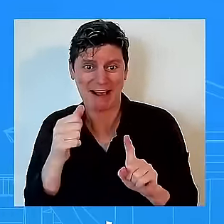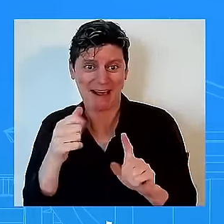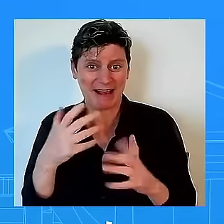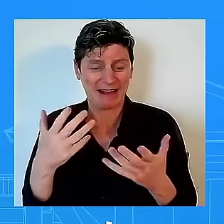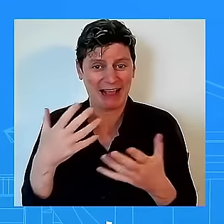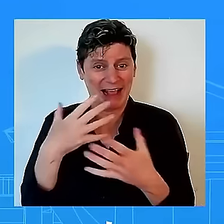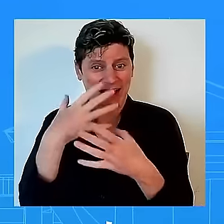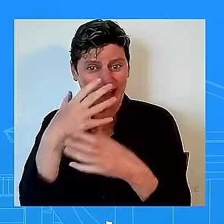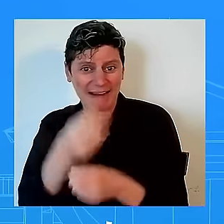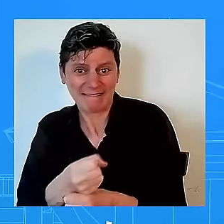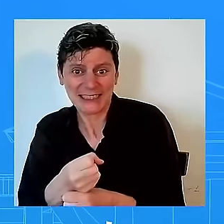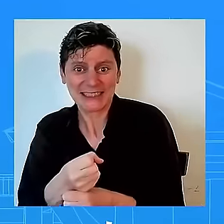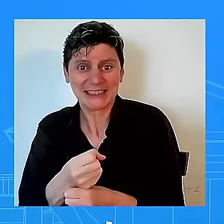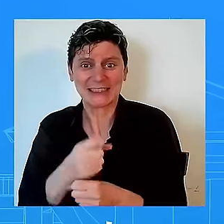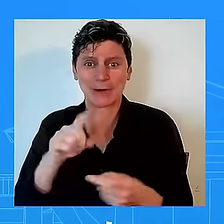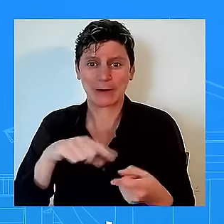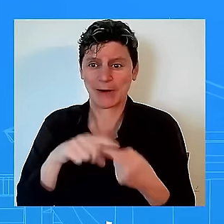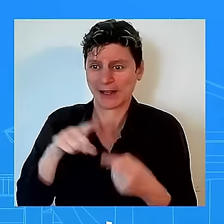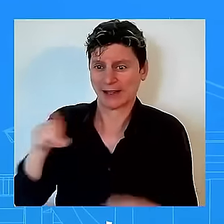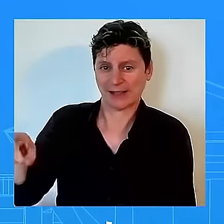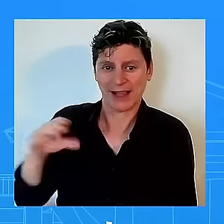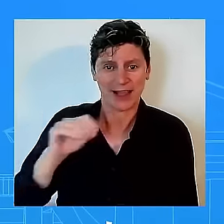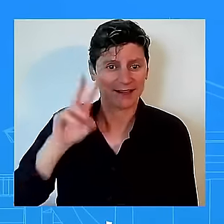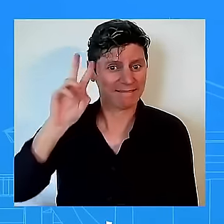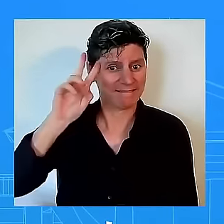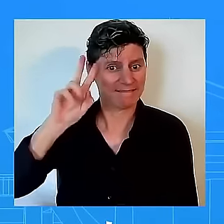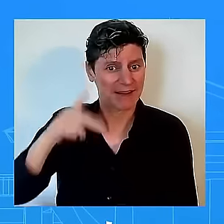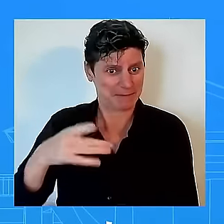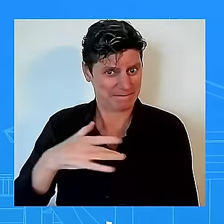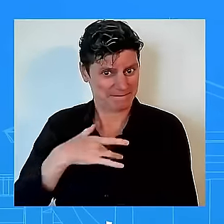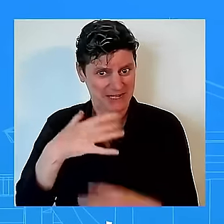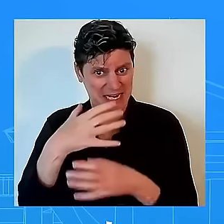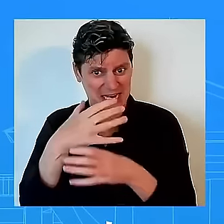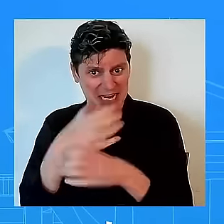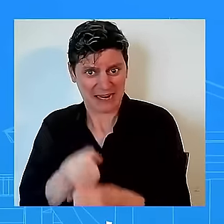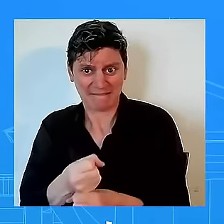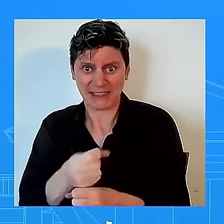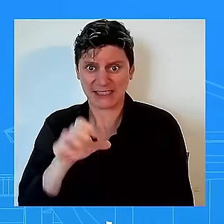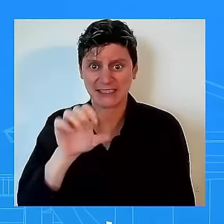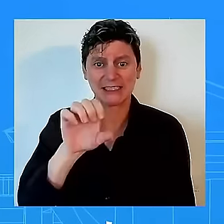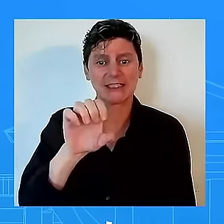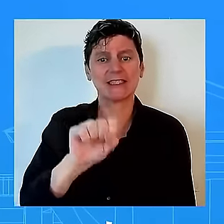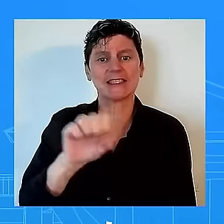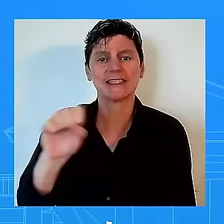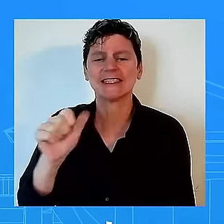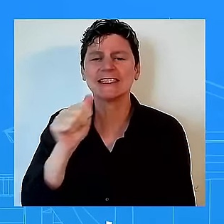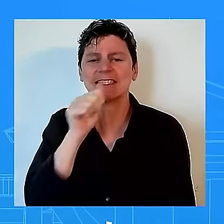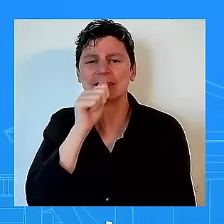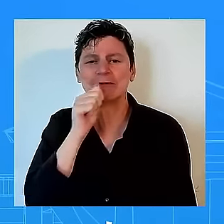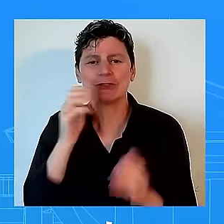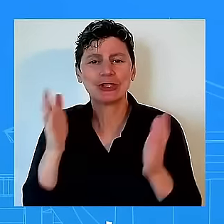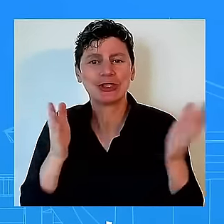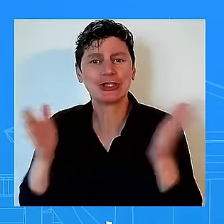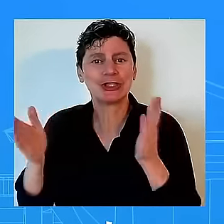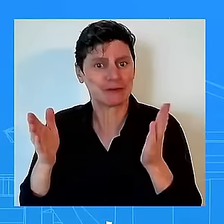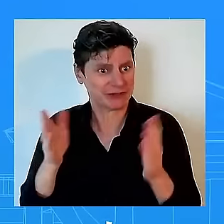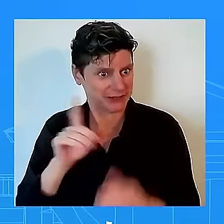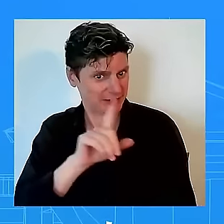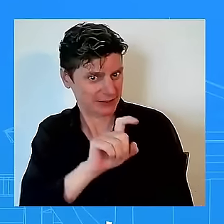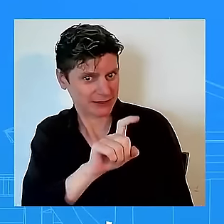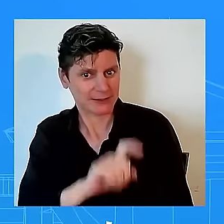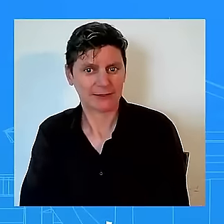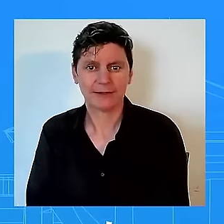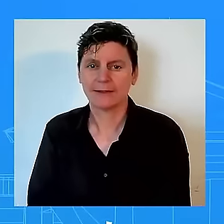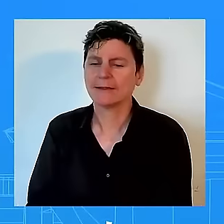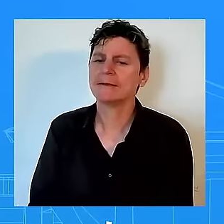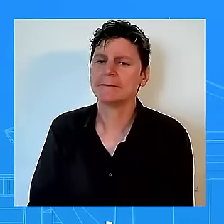he has full confidence in the secret service he understands the difficulties of the job the tireless work that the secret service the men and women of